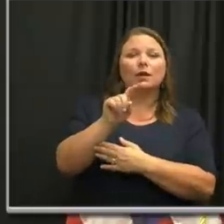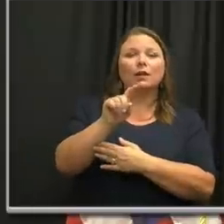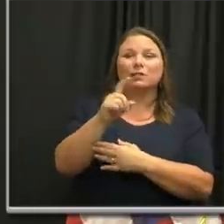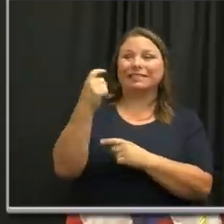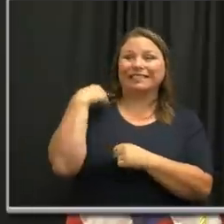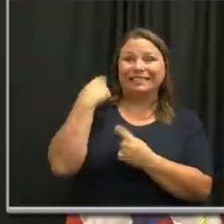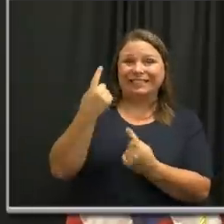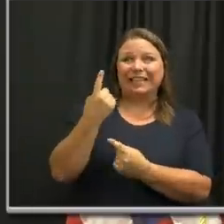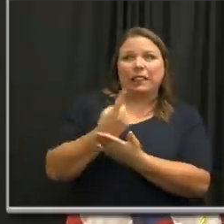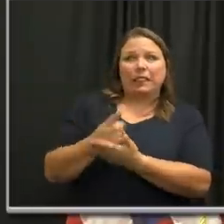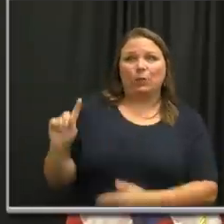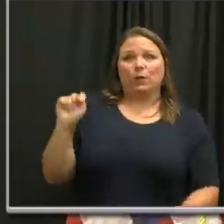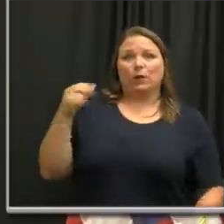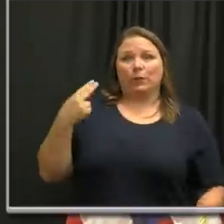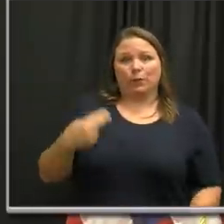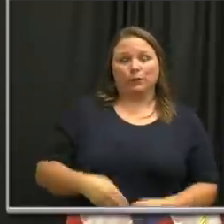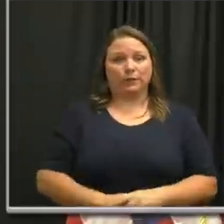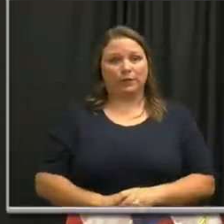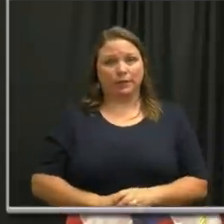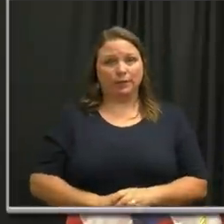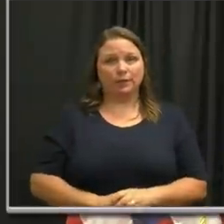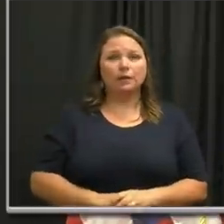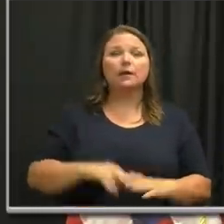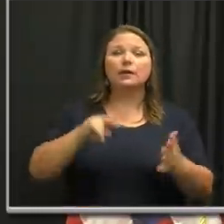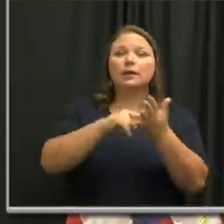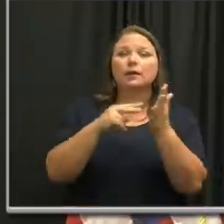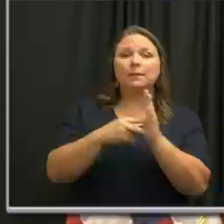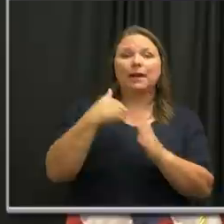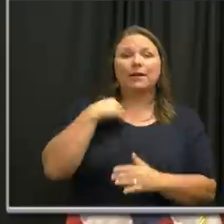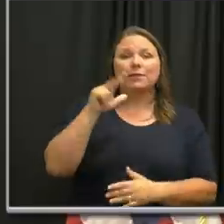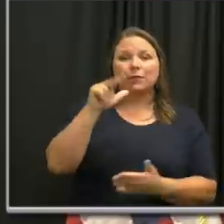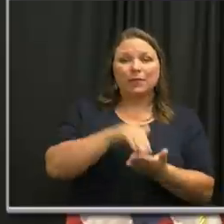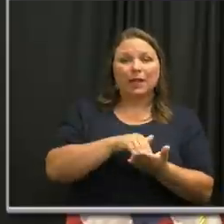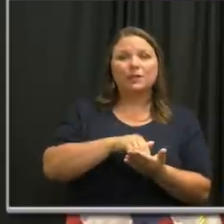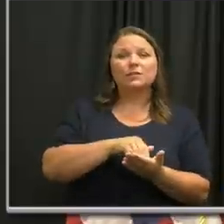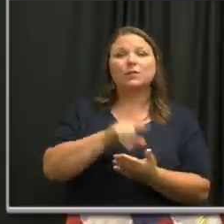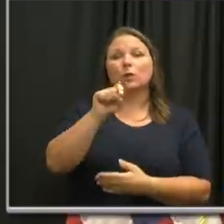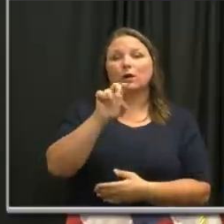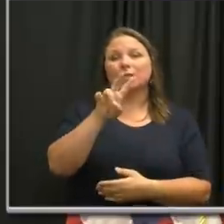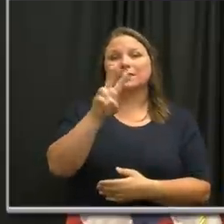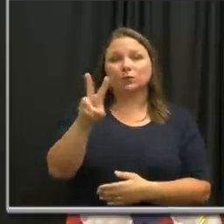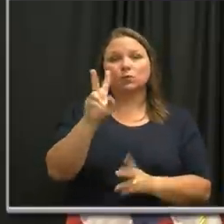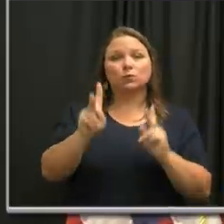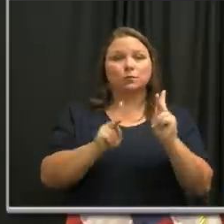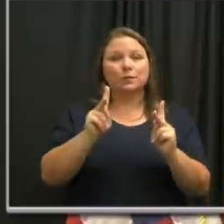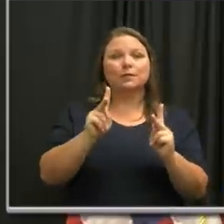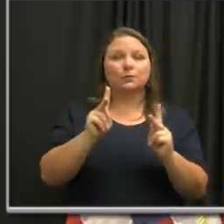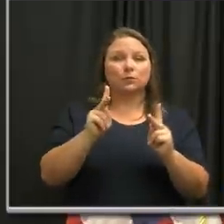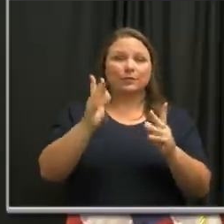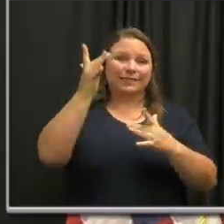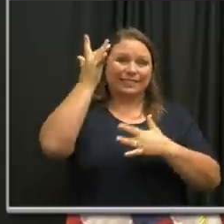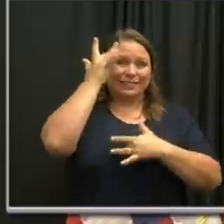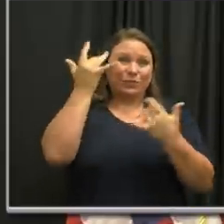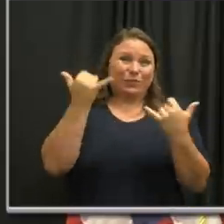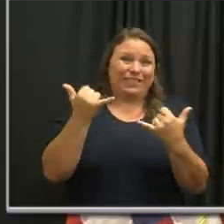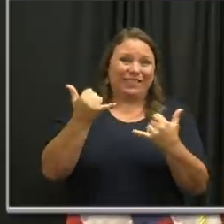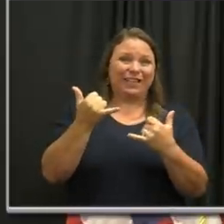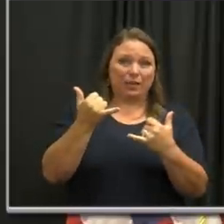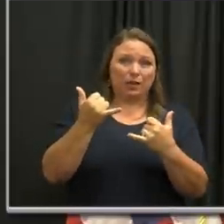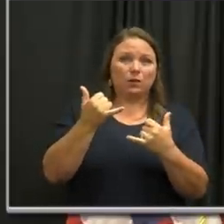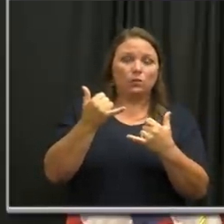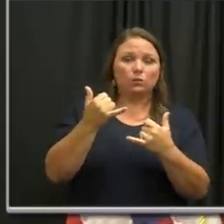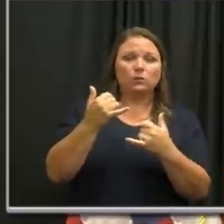last Thursday. There are currently 3,172 active cases in Nashville. That's up